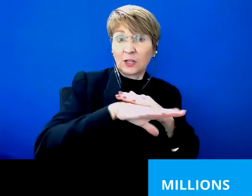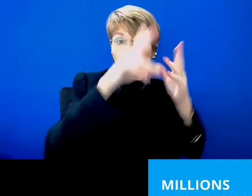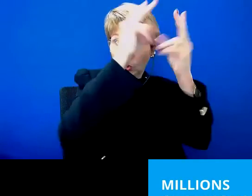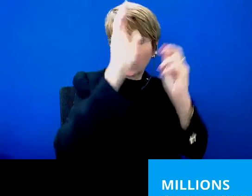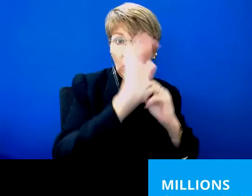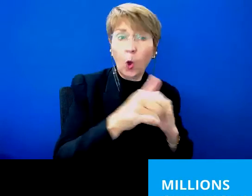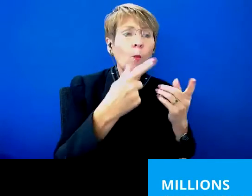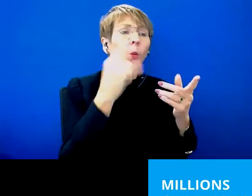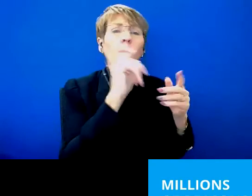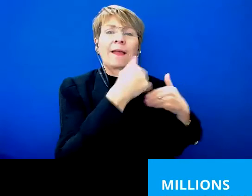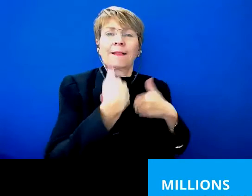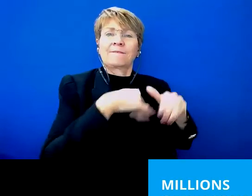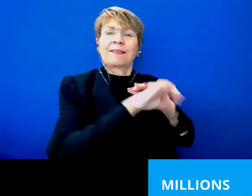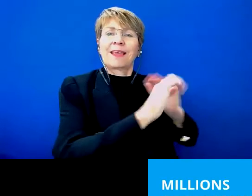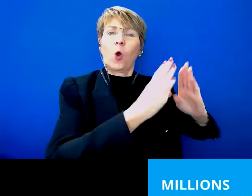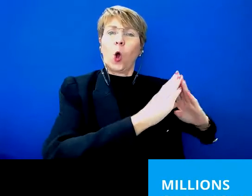system.